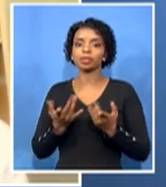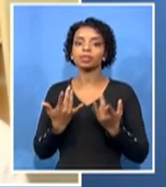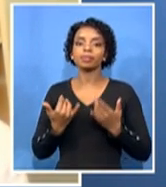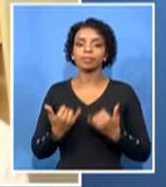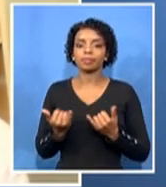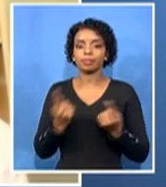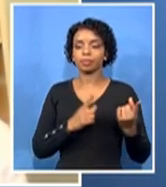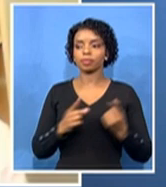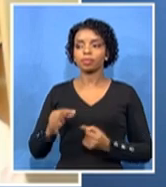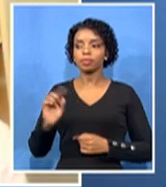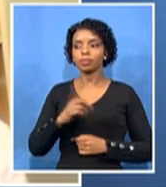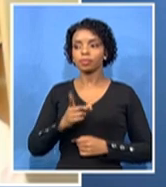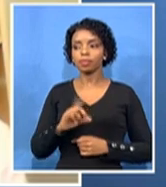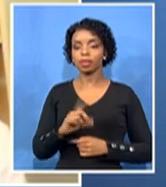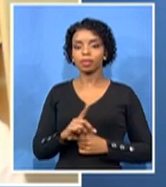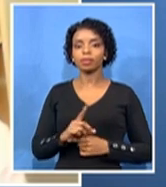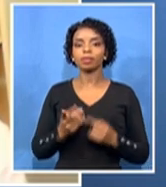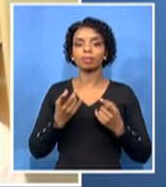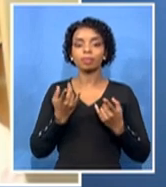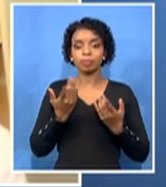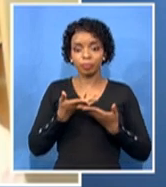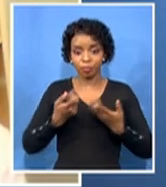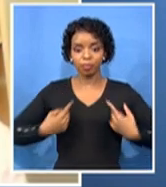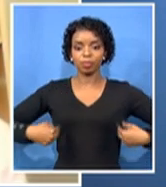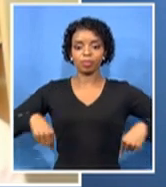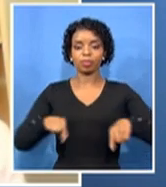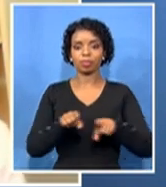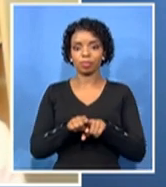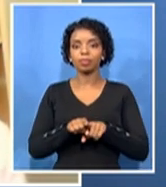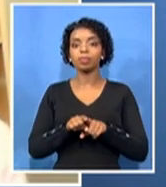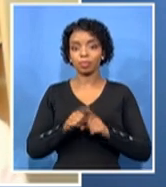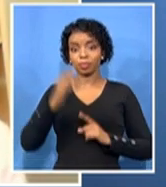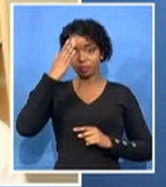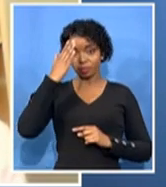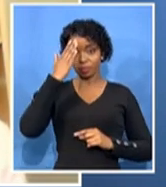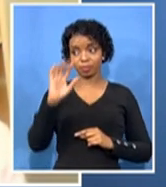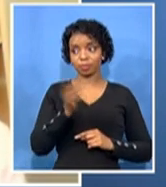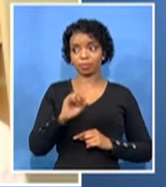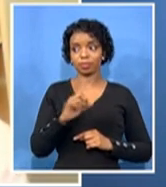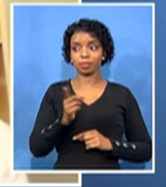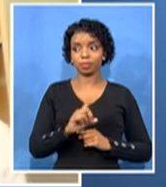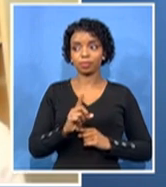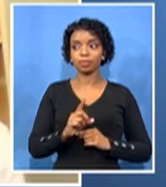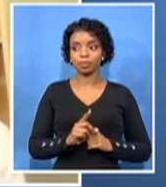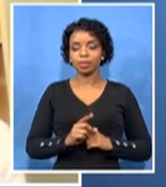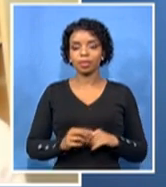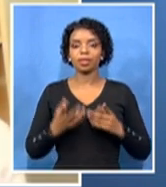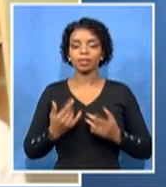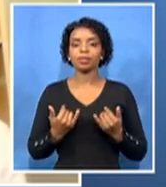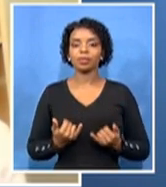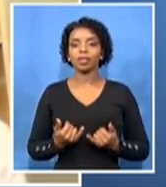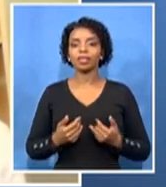or good forecasting models needs to have errors. So we could be wrong